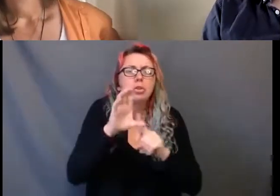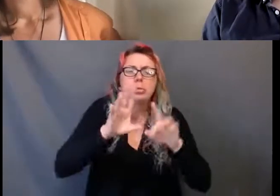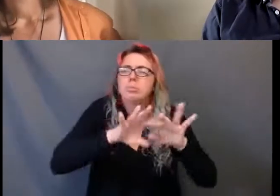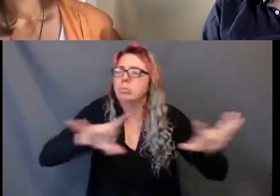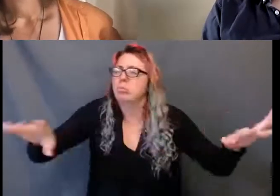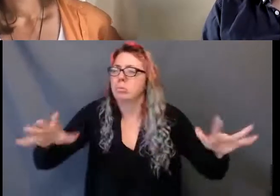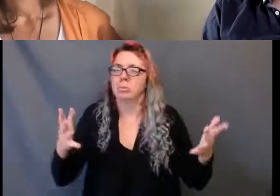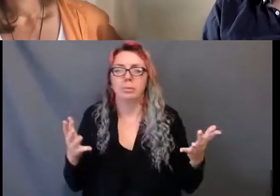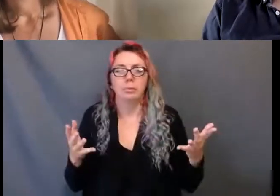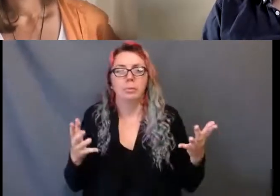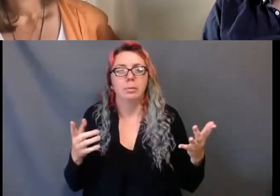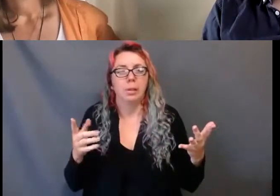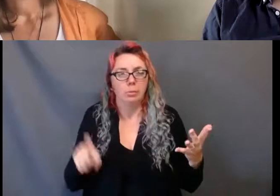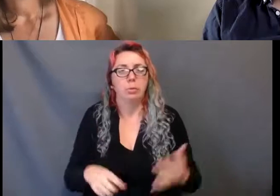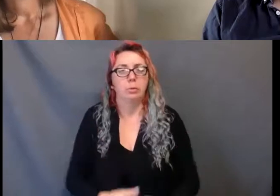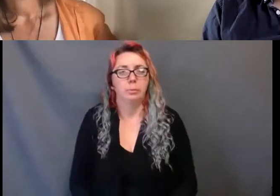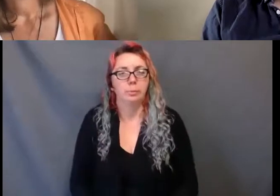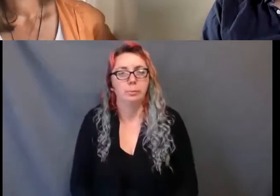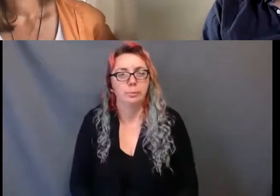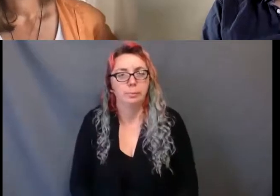of the Canadian Regional Theatre Network.